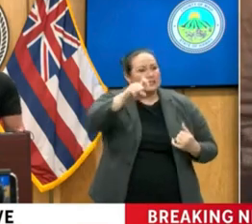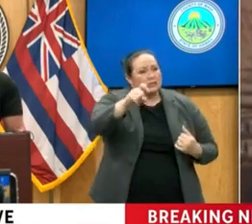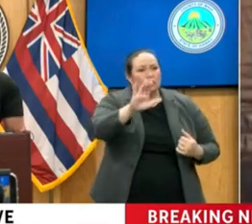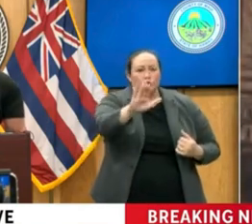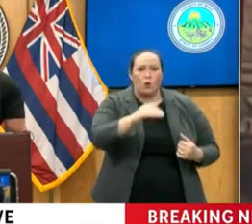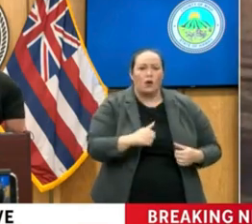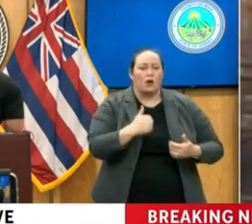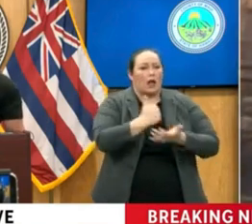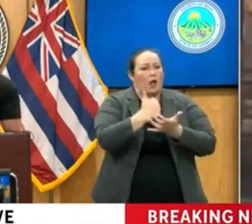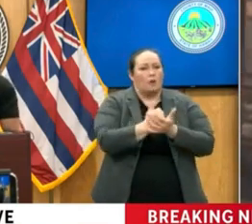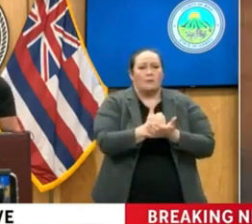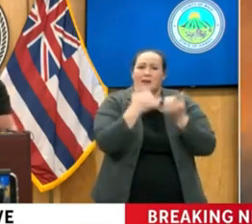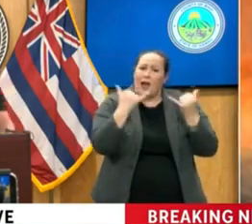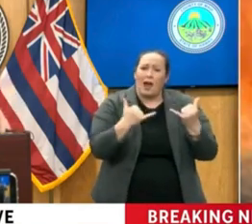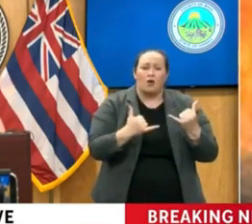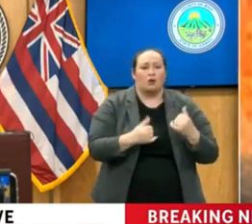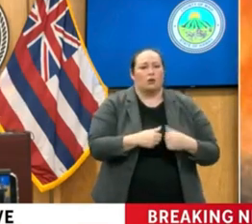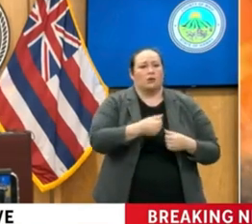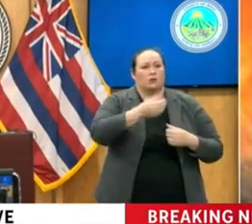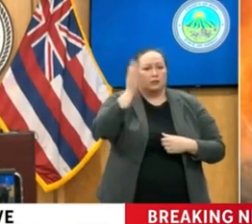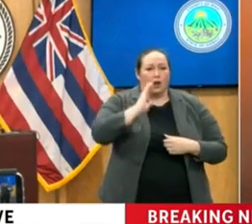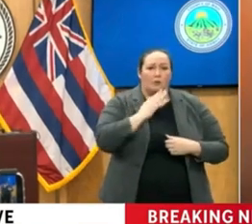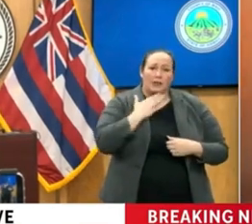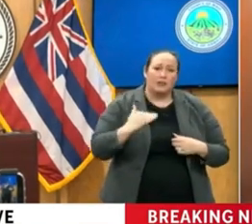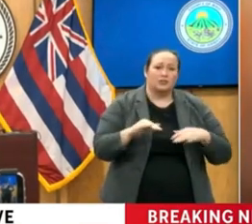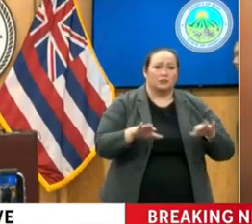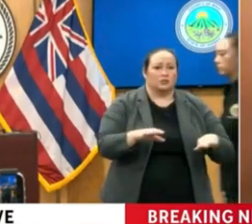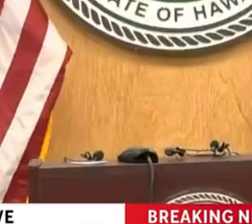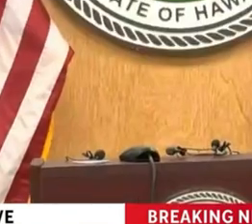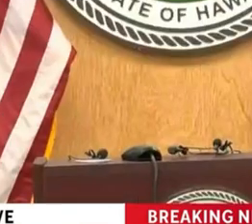ever. God bless you. God bless Maui. God bless Maui.